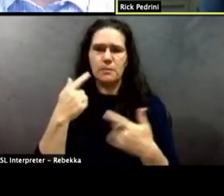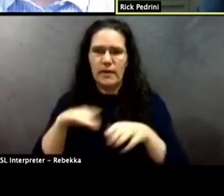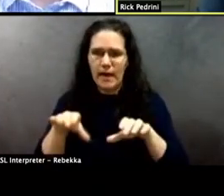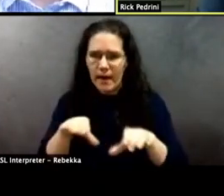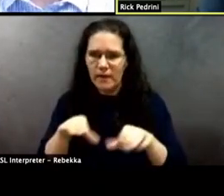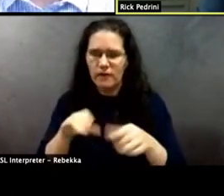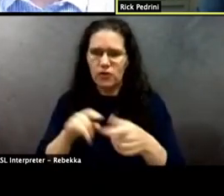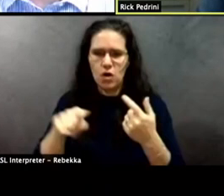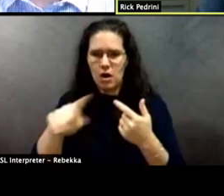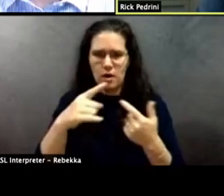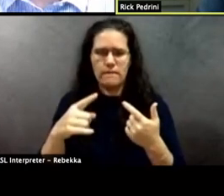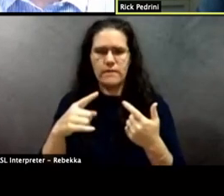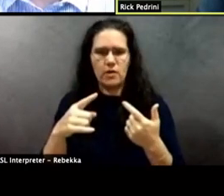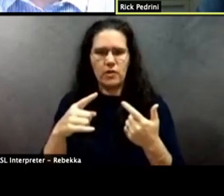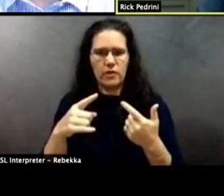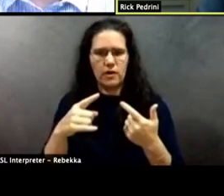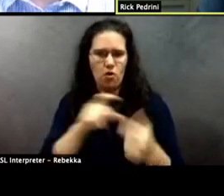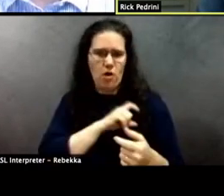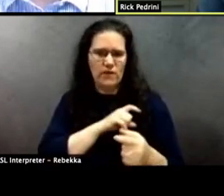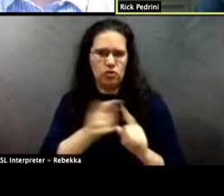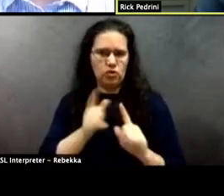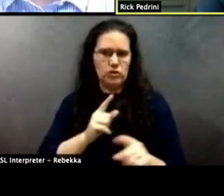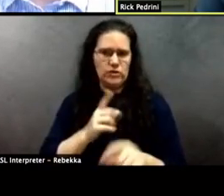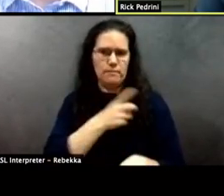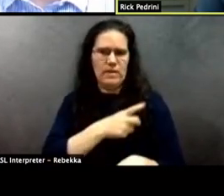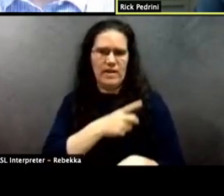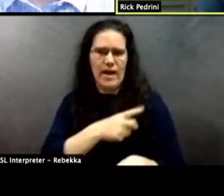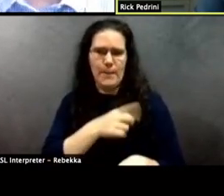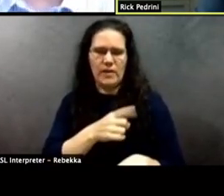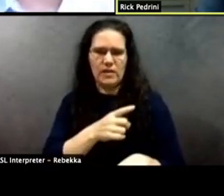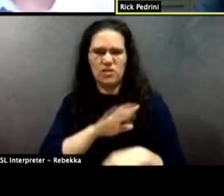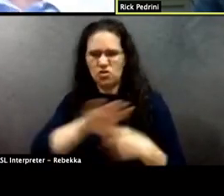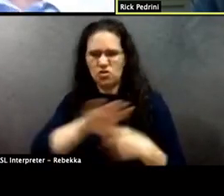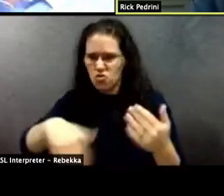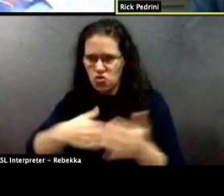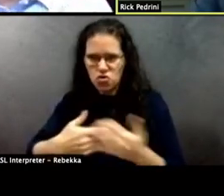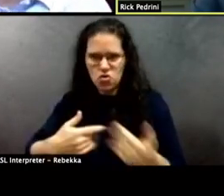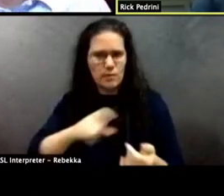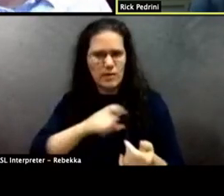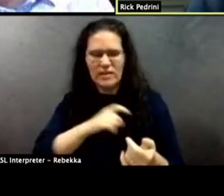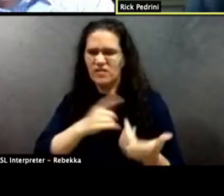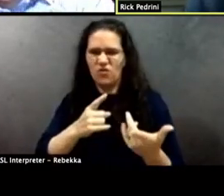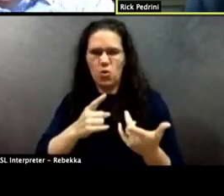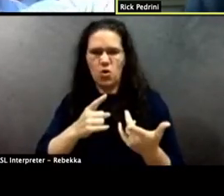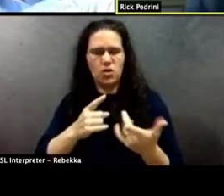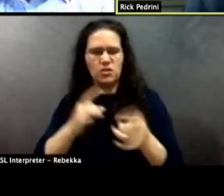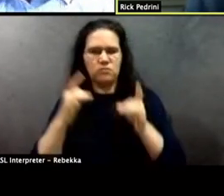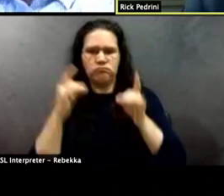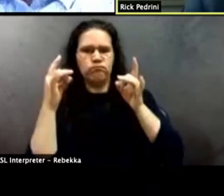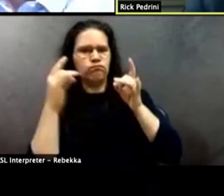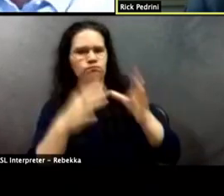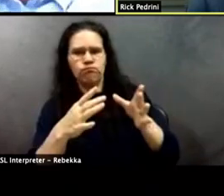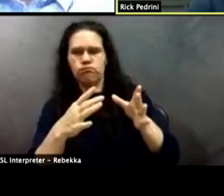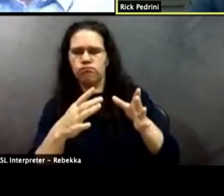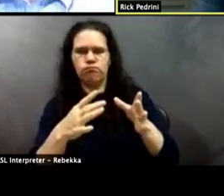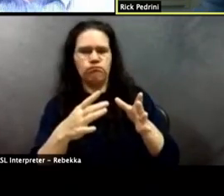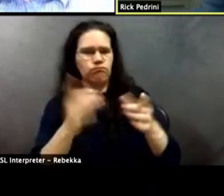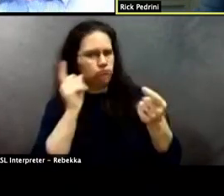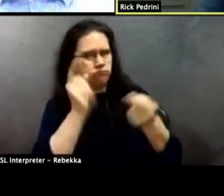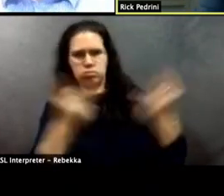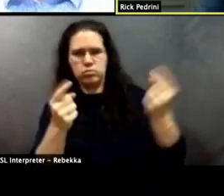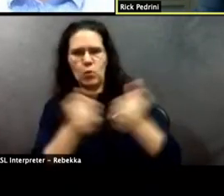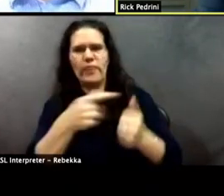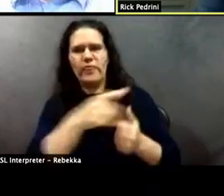at the time back in, the end of May by police officers and police leaders from throughout the